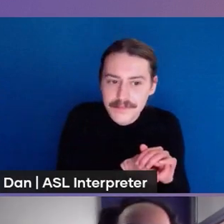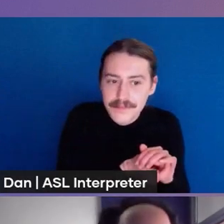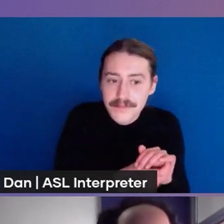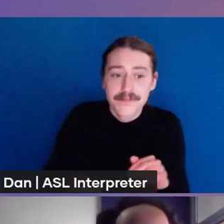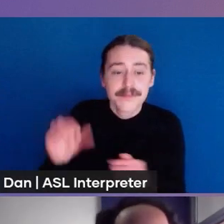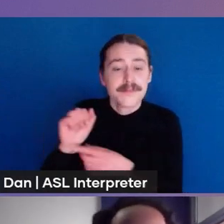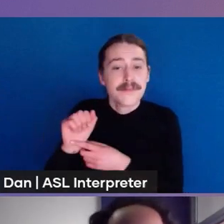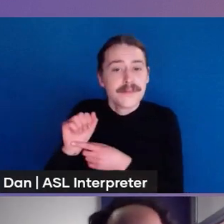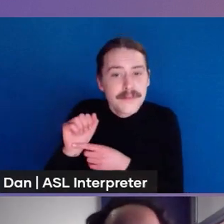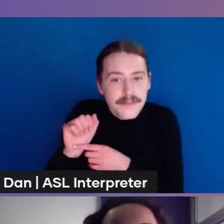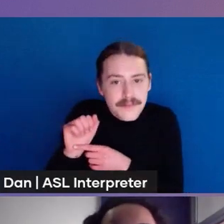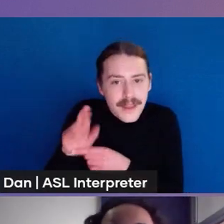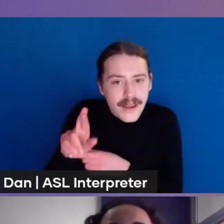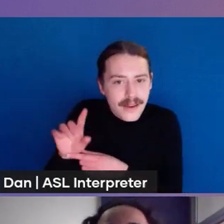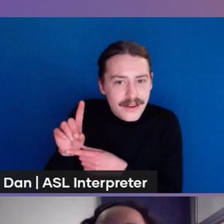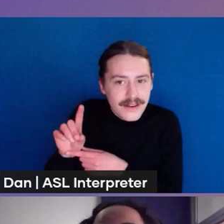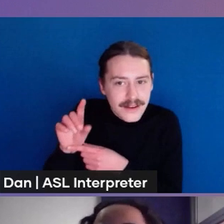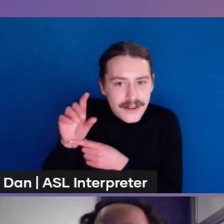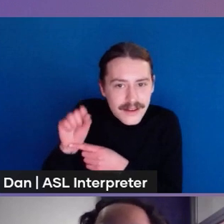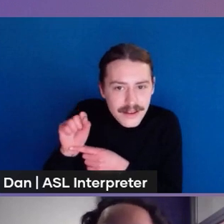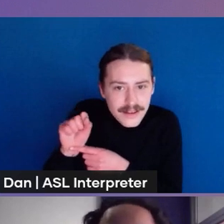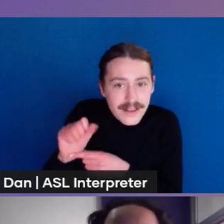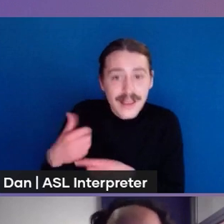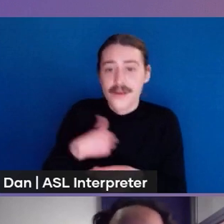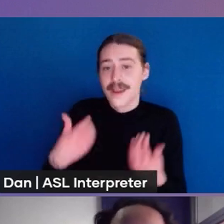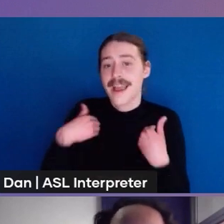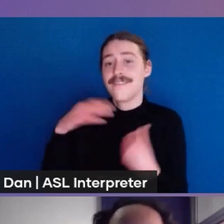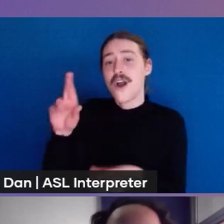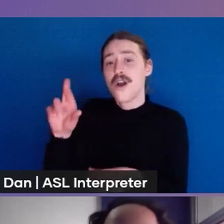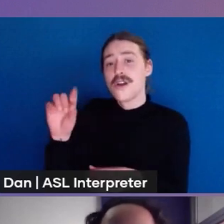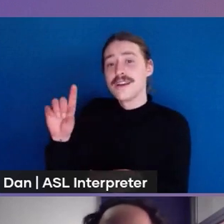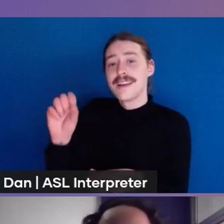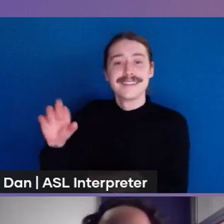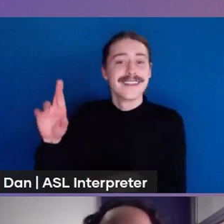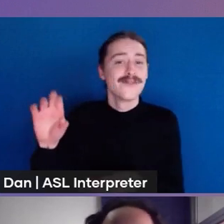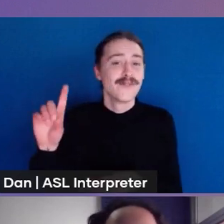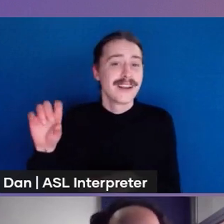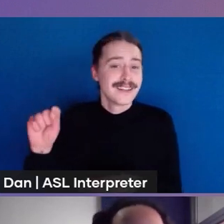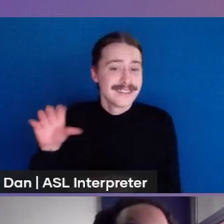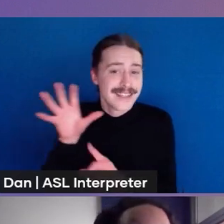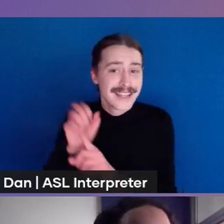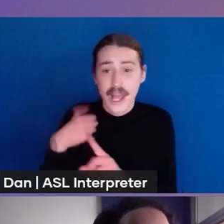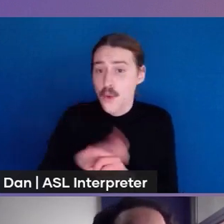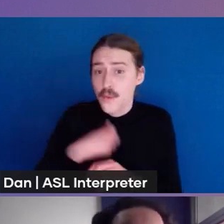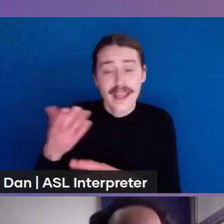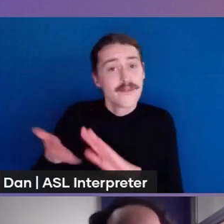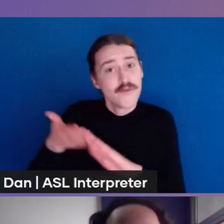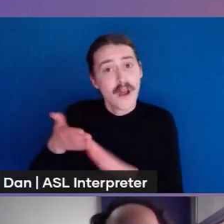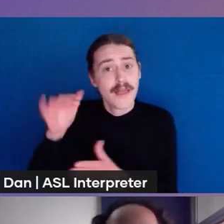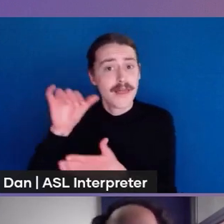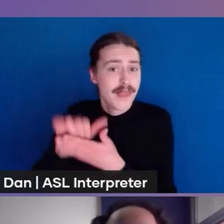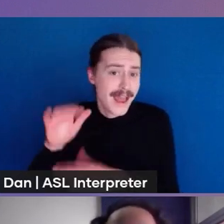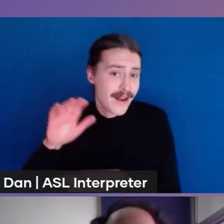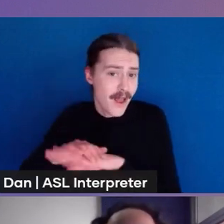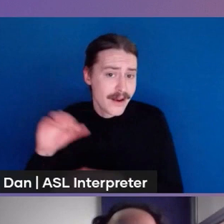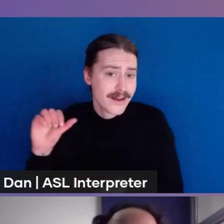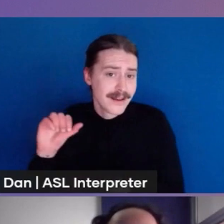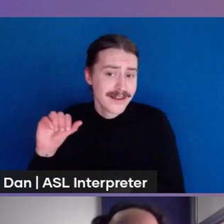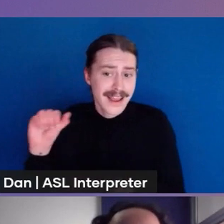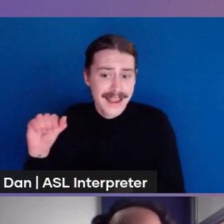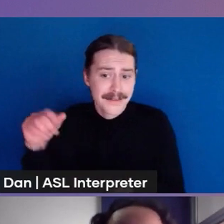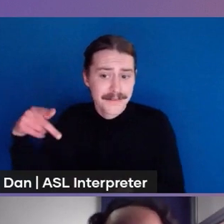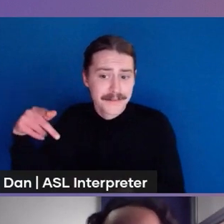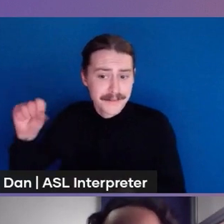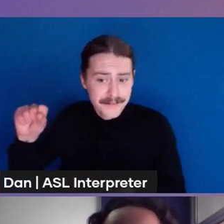maybe redis cache we can use lambdas to process our business logic or run it on ecs or eks and let's not forget